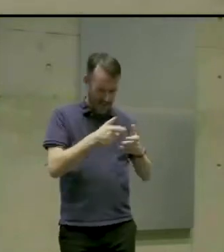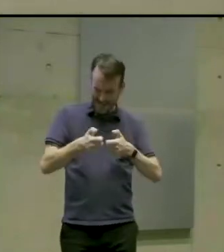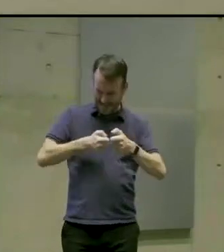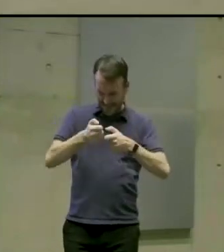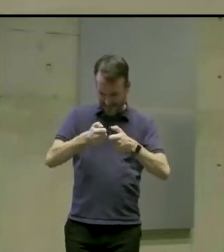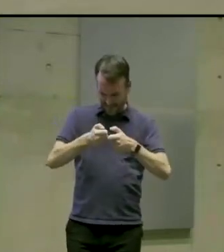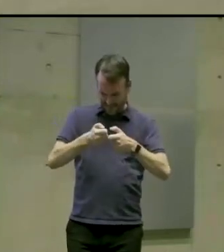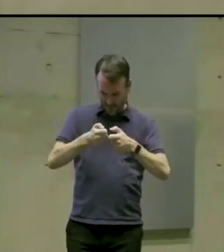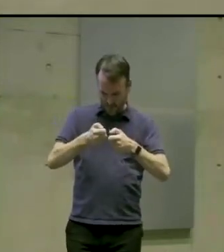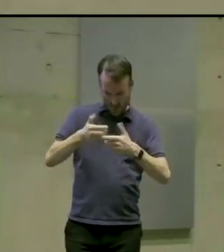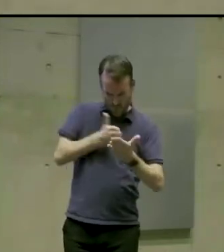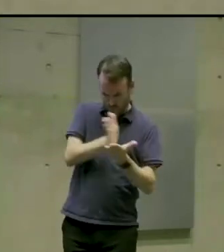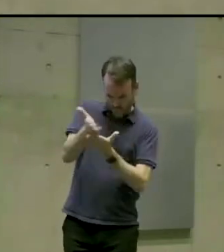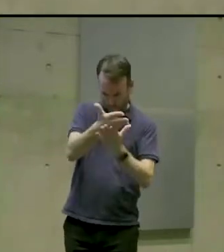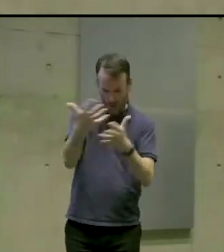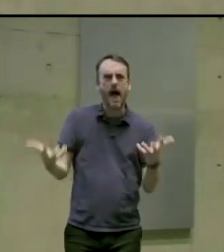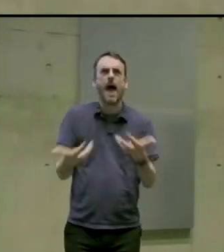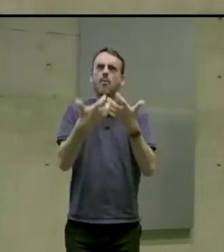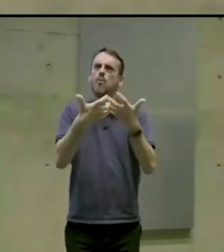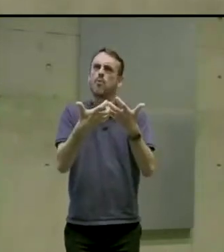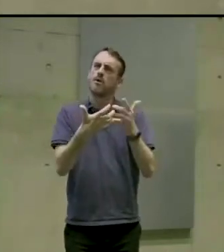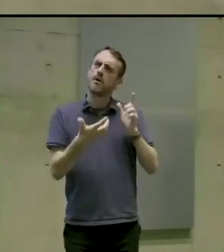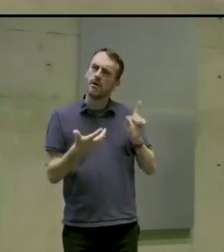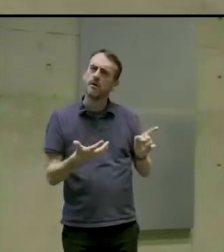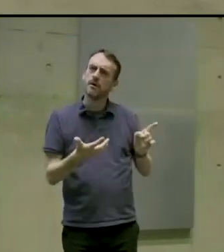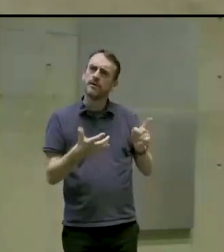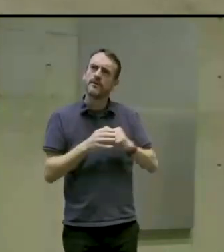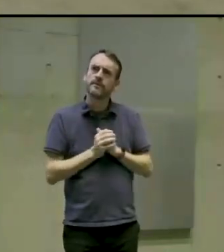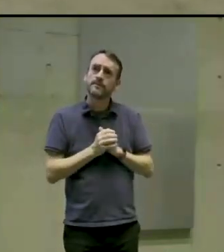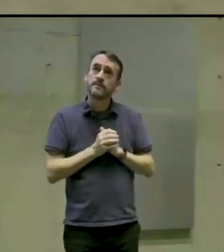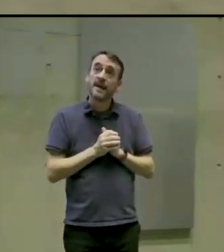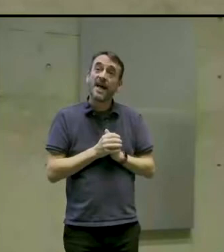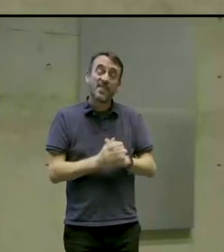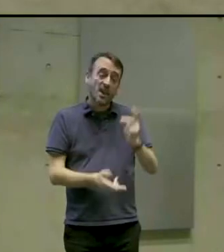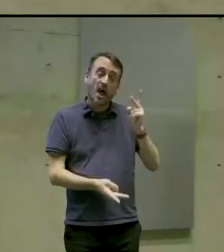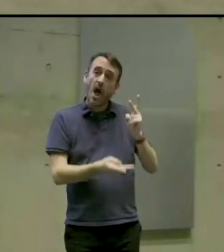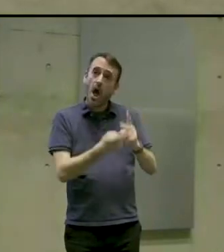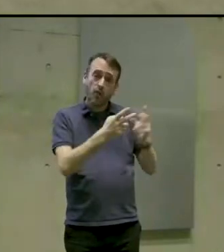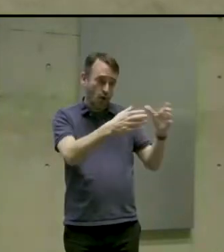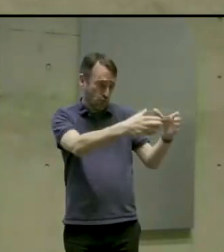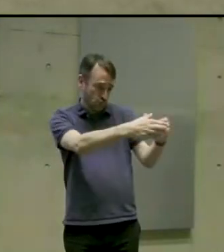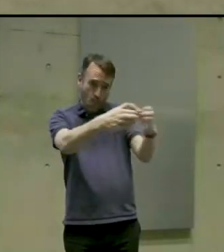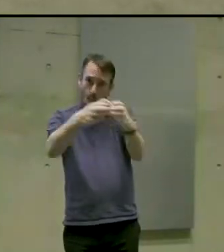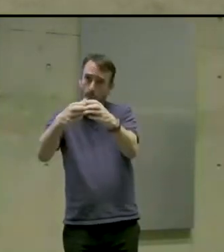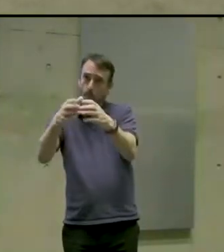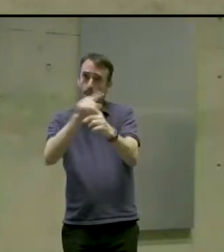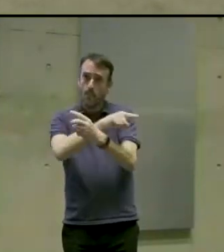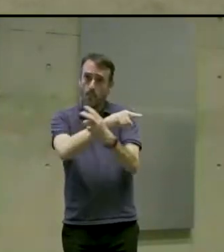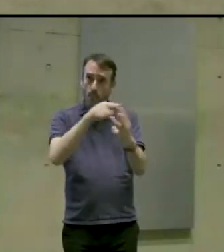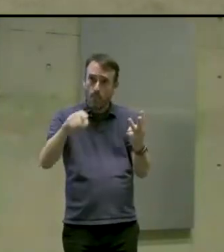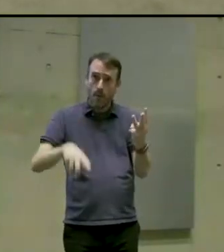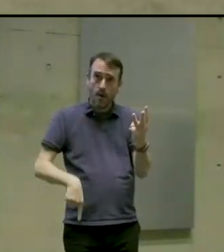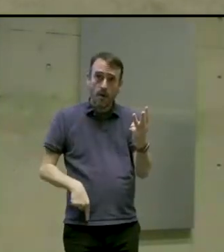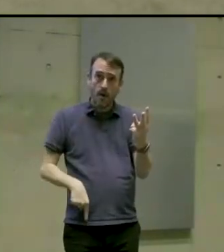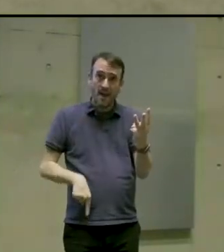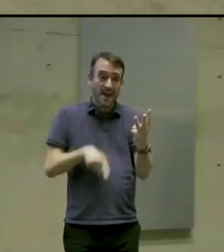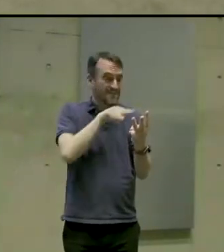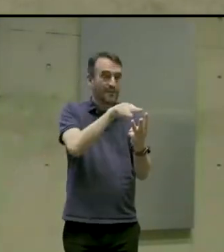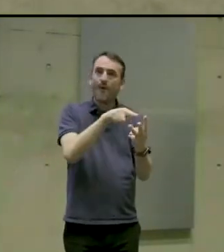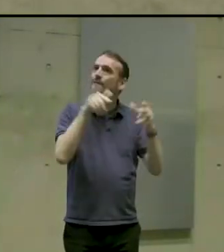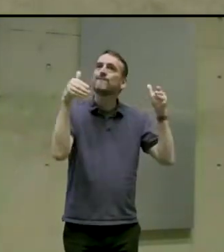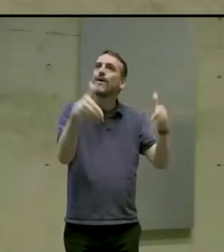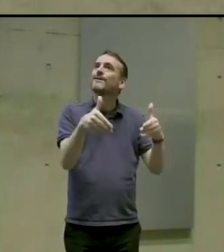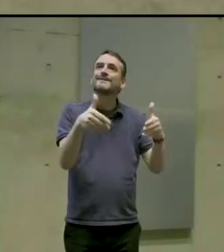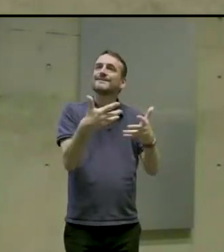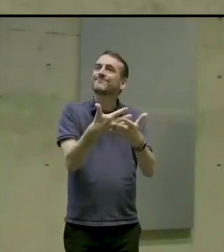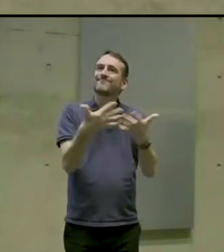It did lead to other groups who maybe we weren't focusing on as much due to